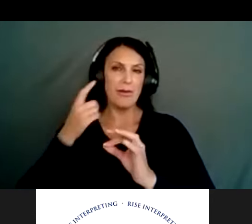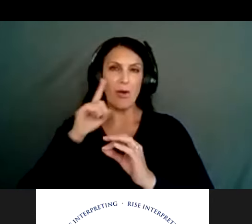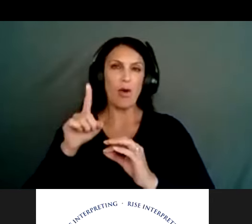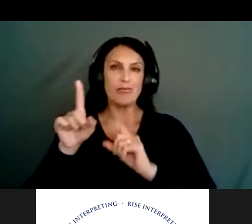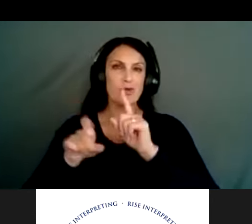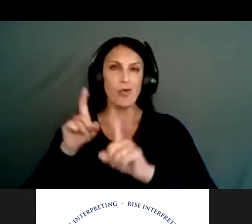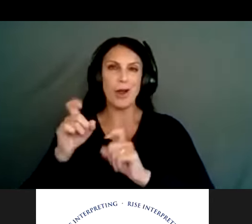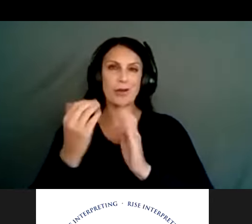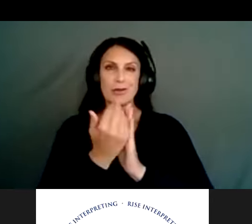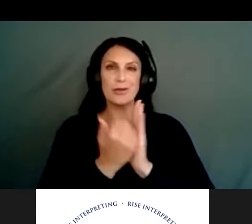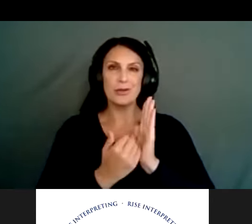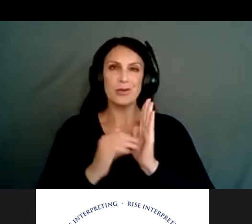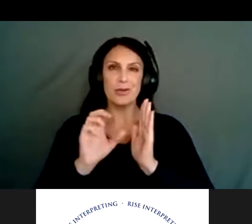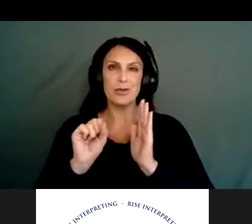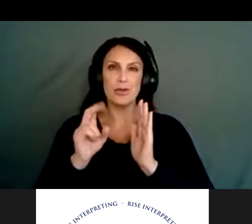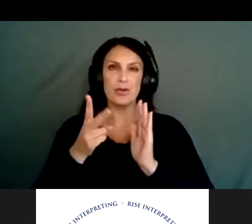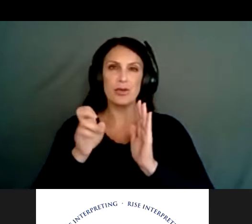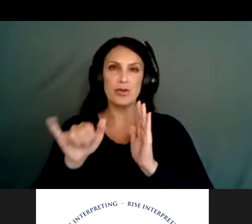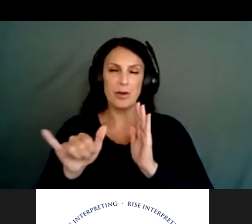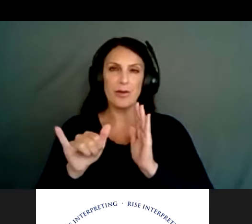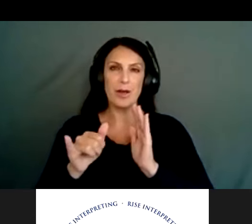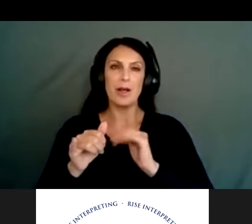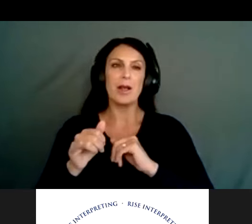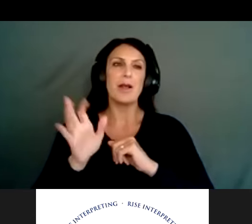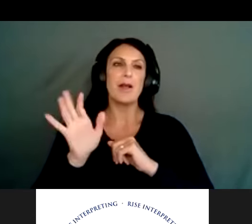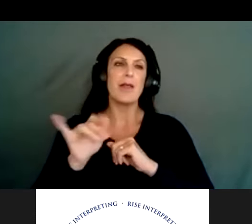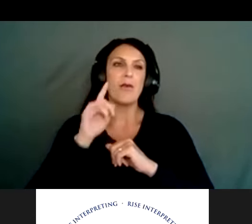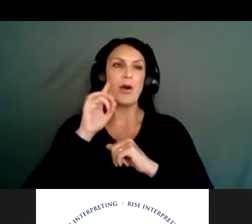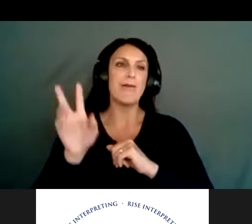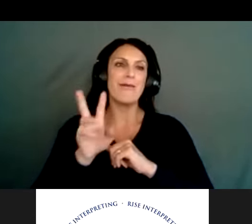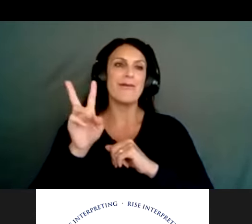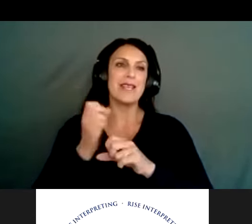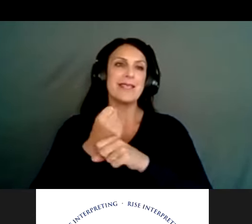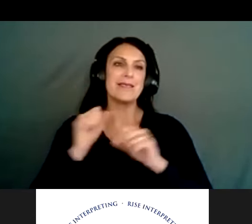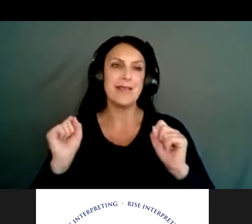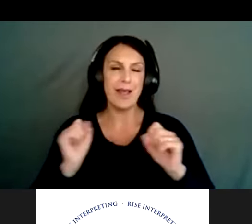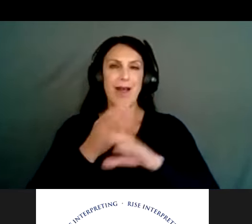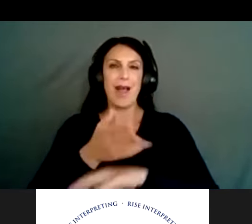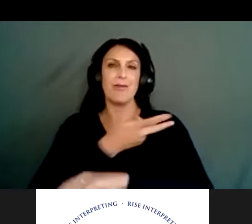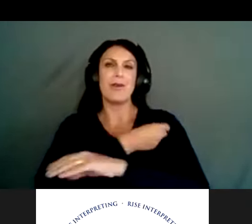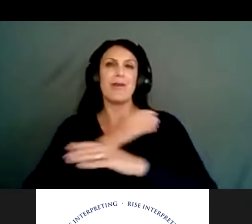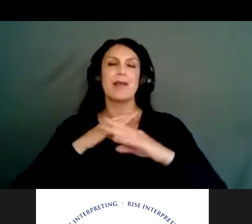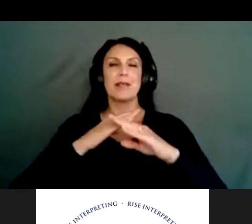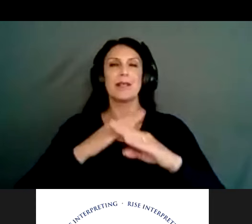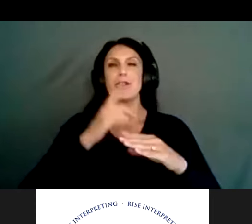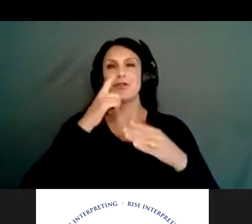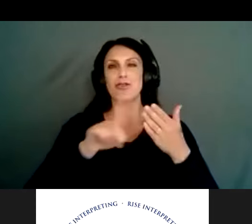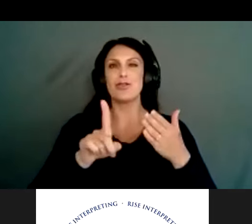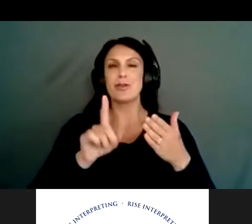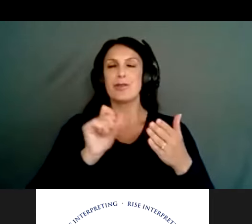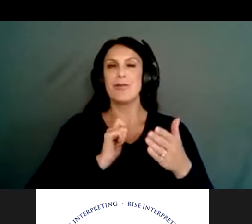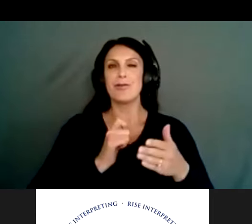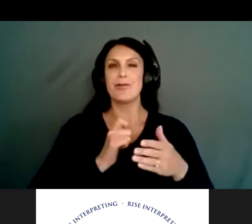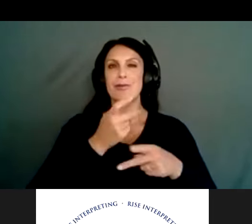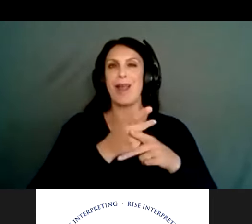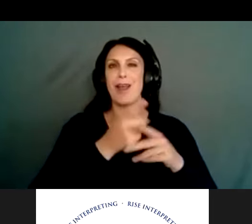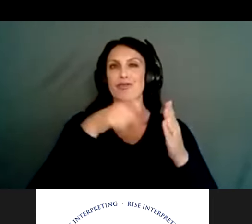So in the sense of what the V-safe, um, after vaccination healthcare checker has done, um, we were talking about, uh,